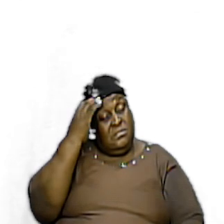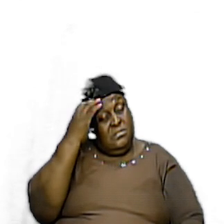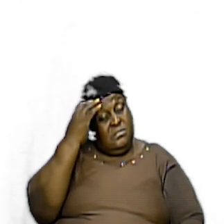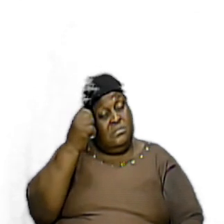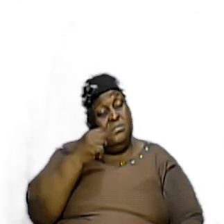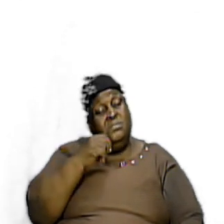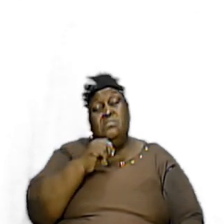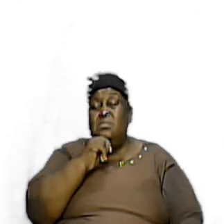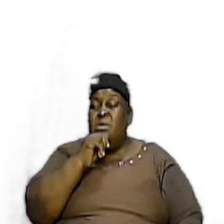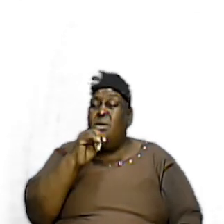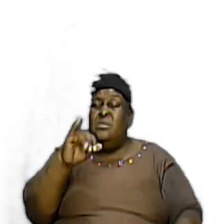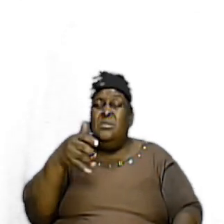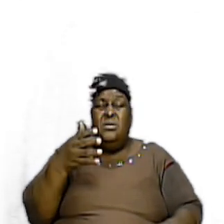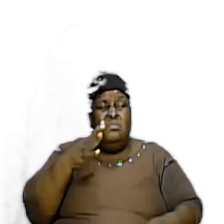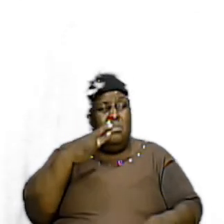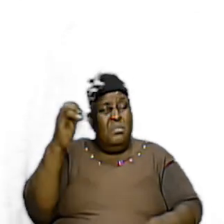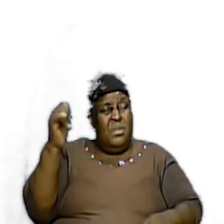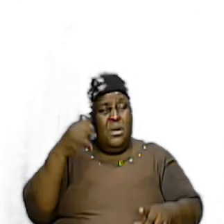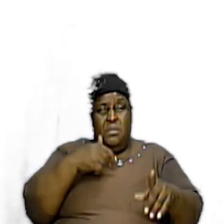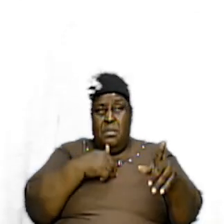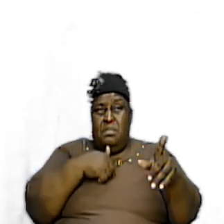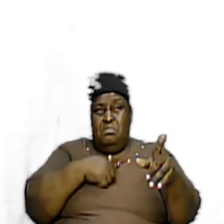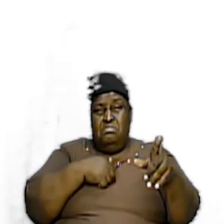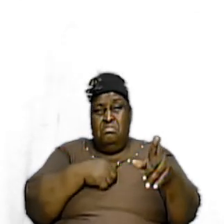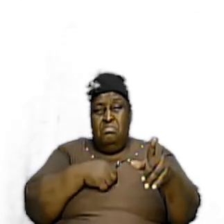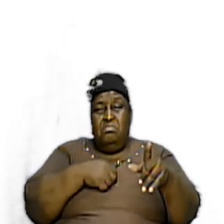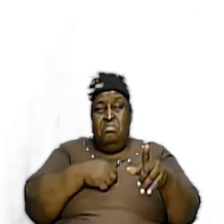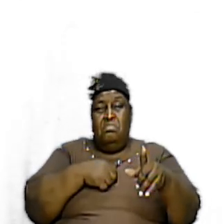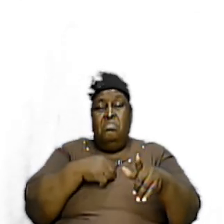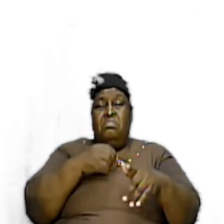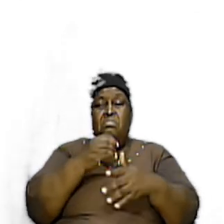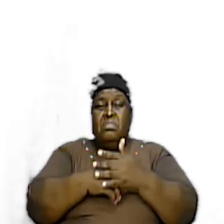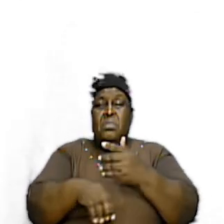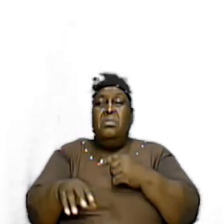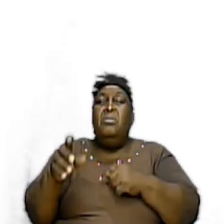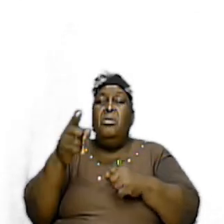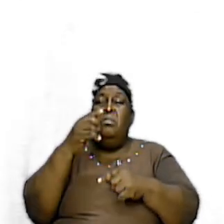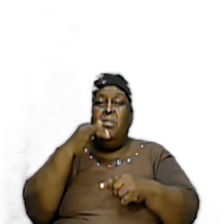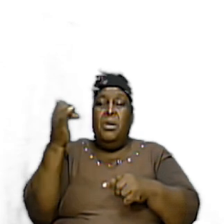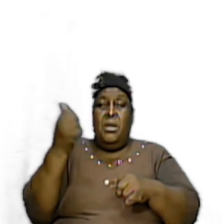Not Just By Me But Certainly By Me